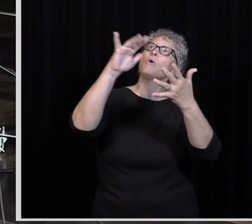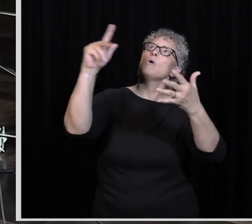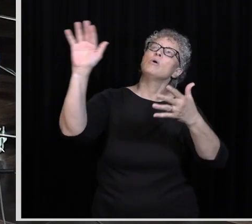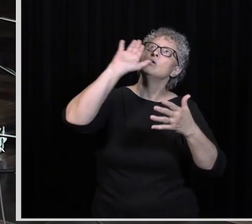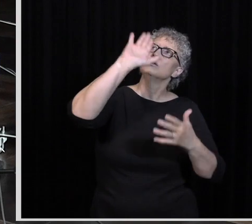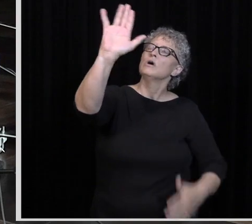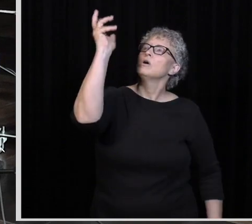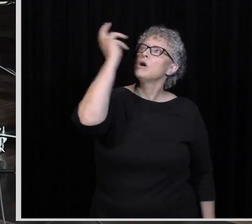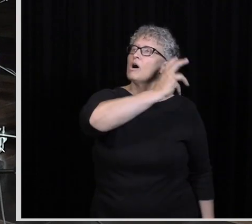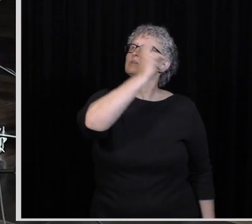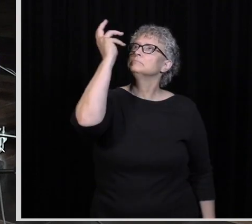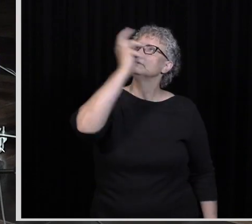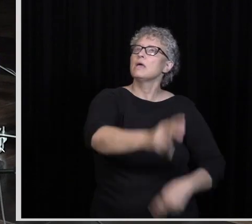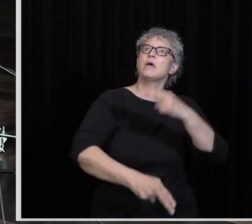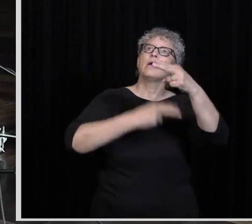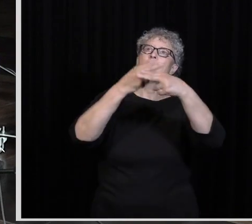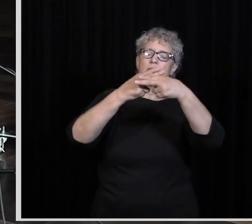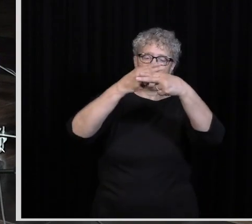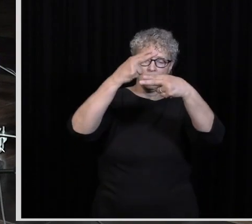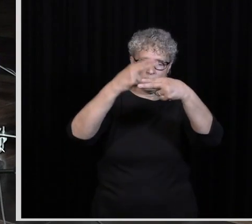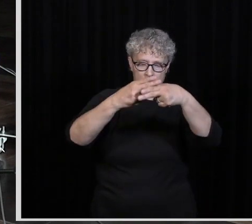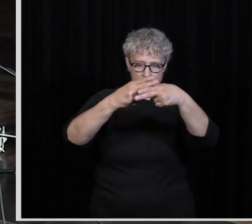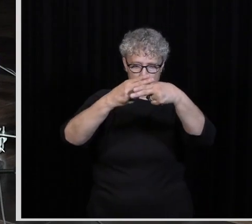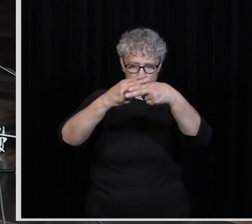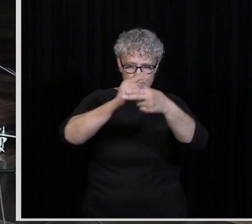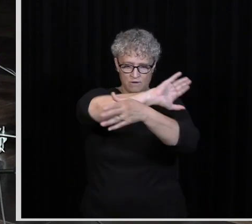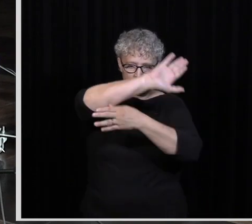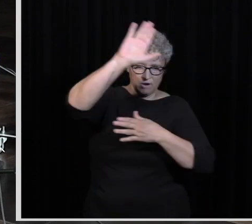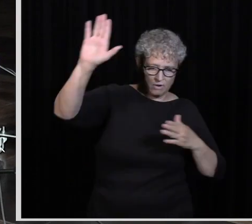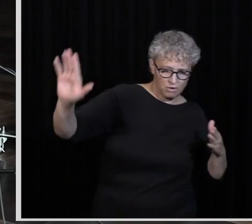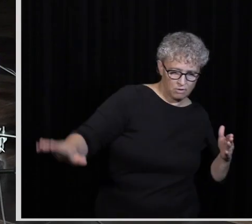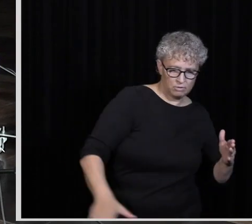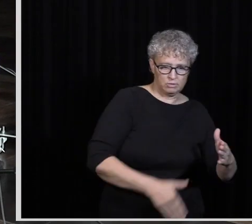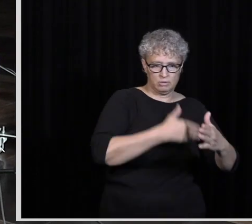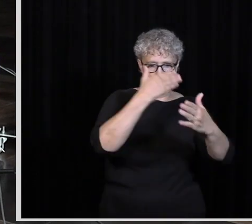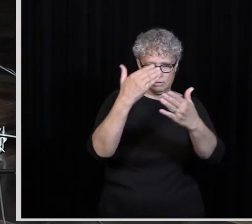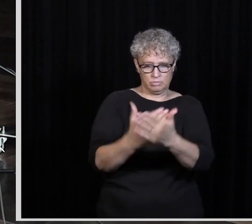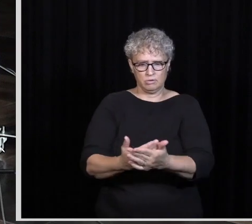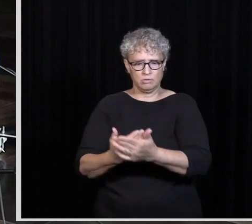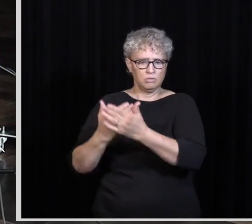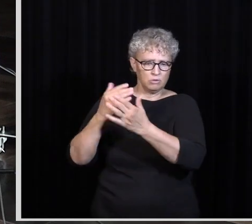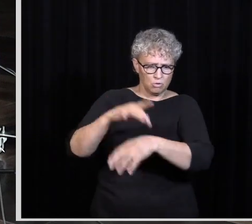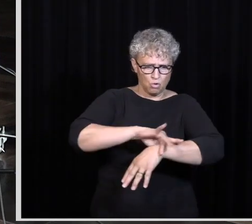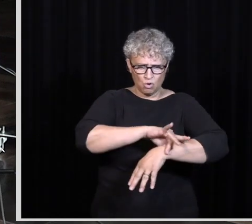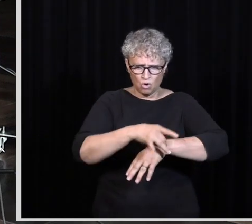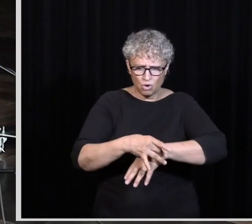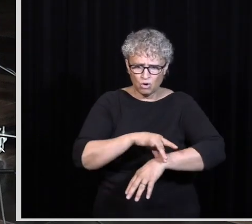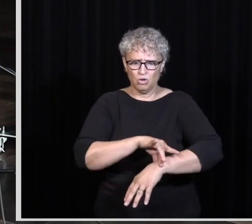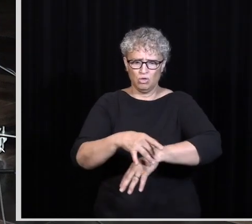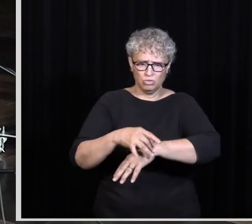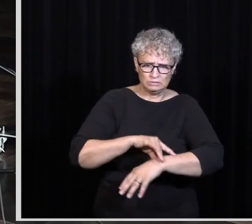Glory To Your Awesome Name Though The Earth Will Shake And